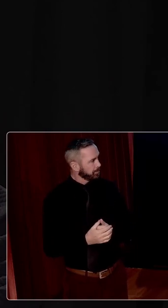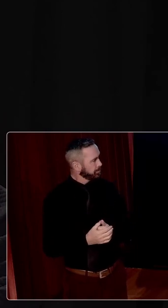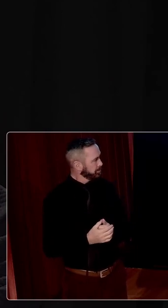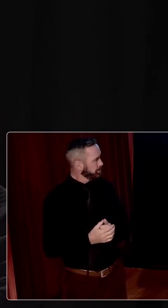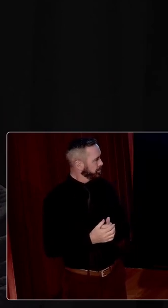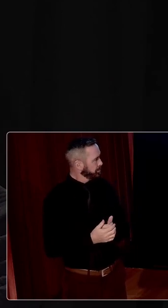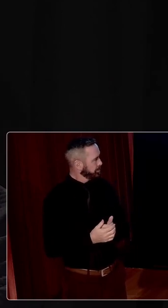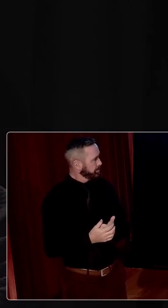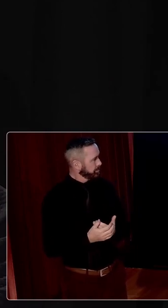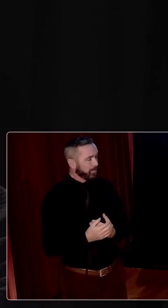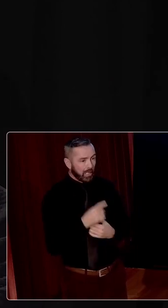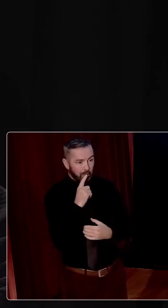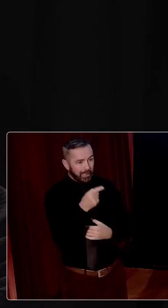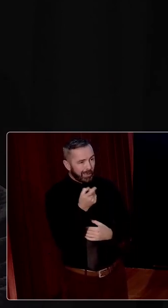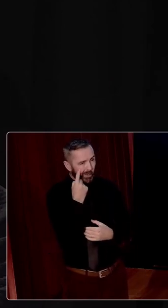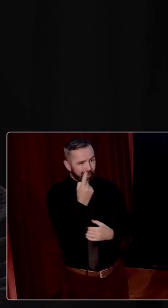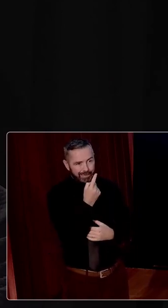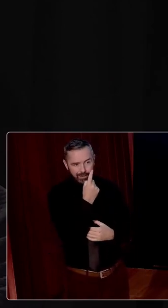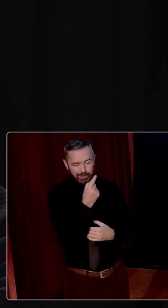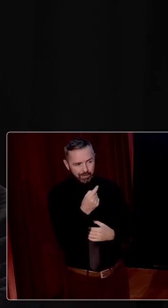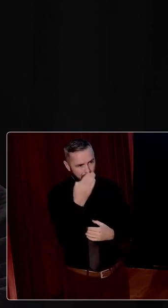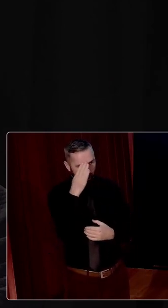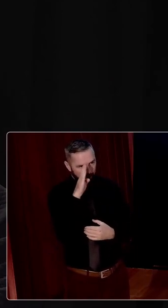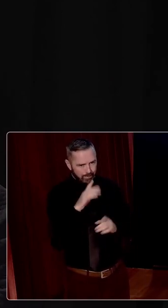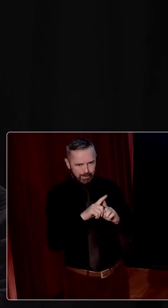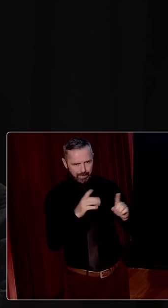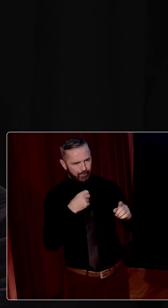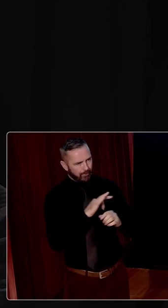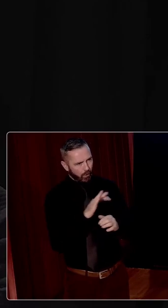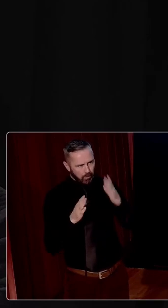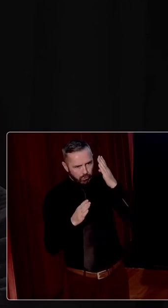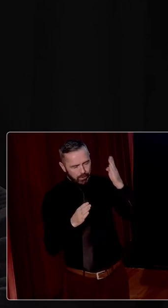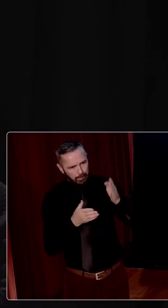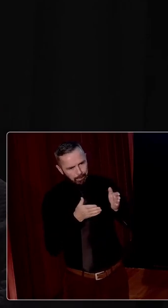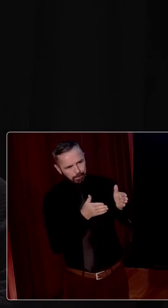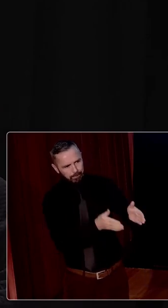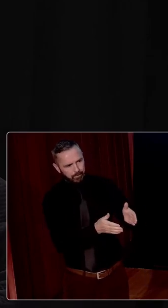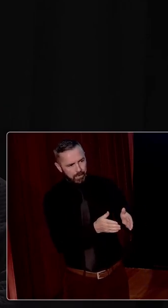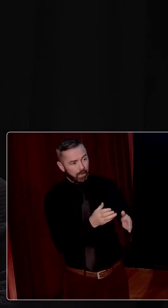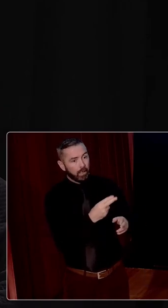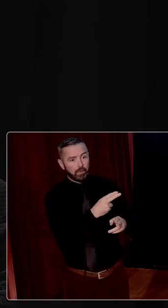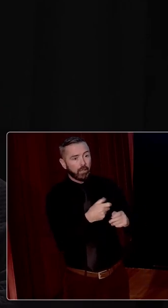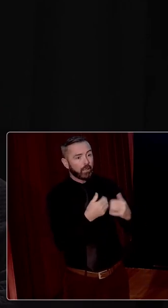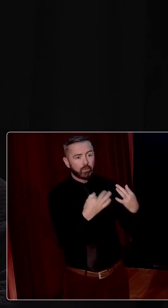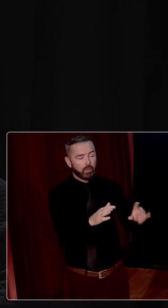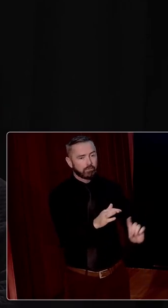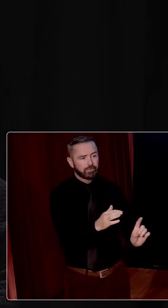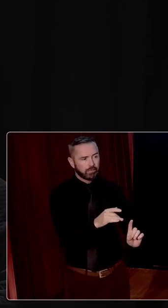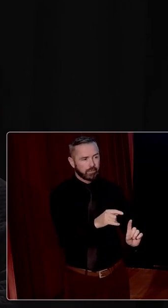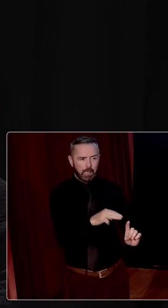And he ended up witnessing an Ireland that was very different from the dream. But he did say not that we were wrong in any of this. And I think it's important that we